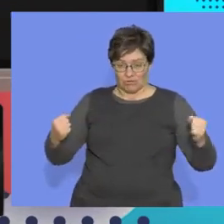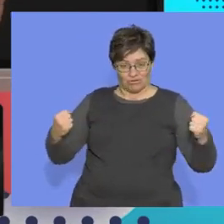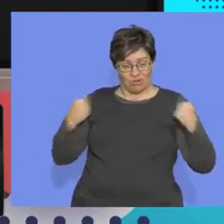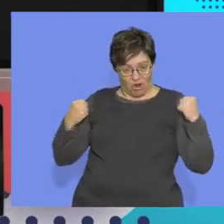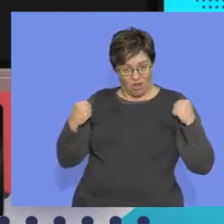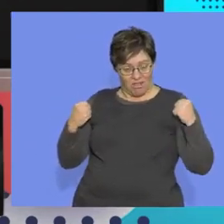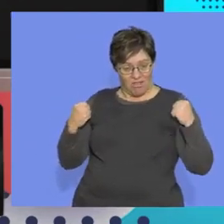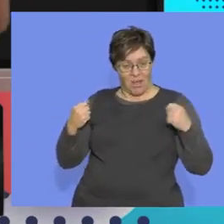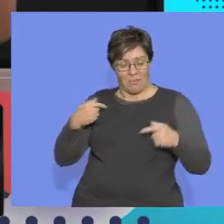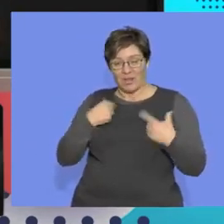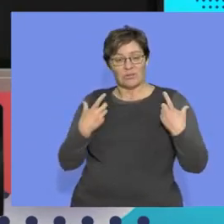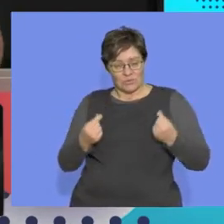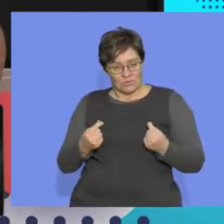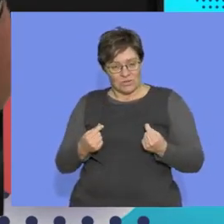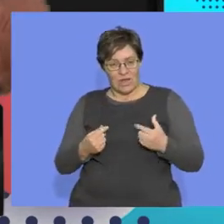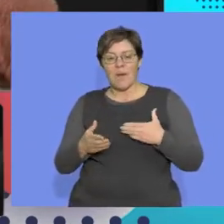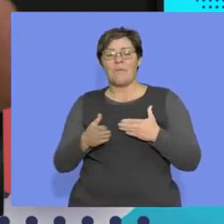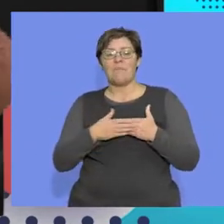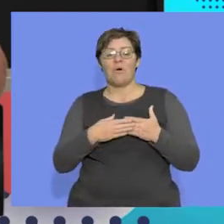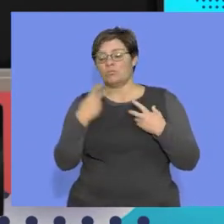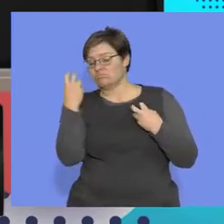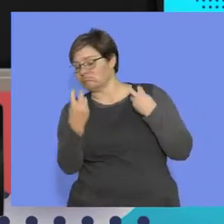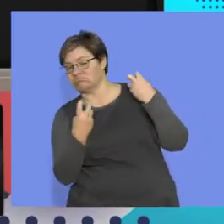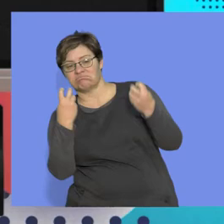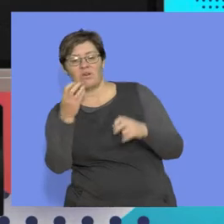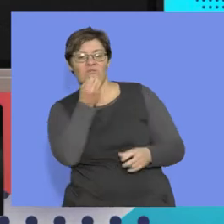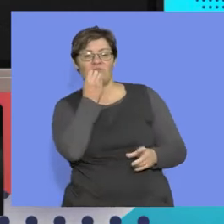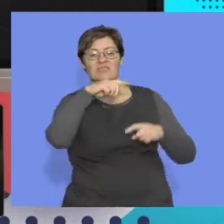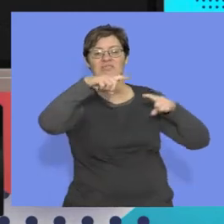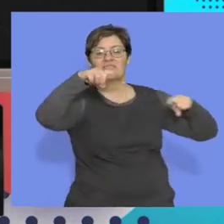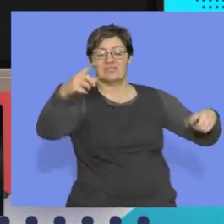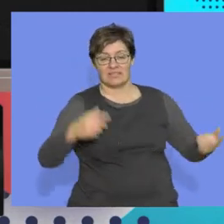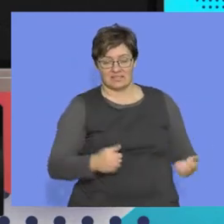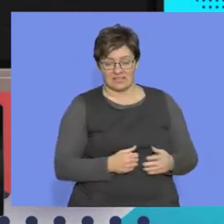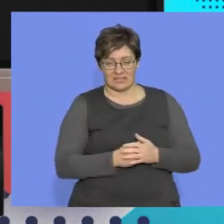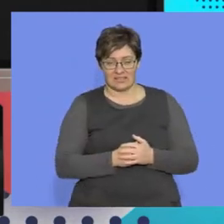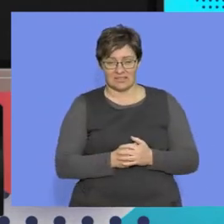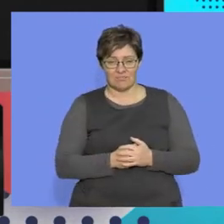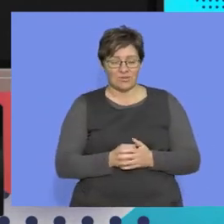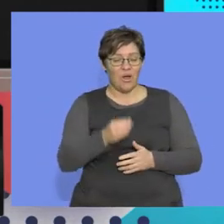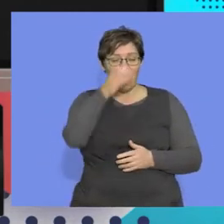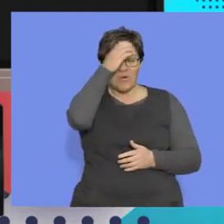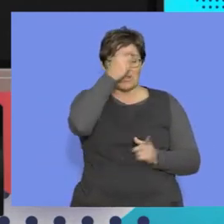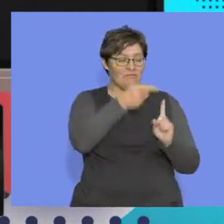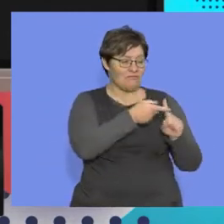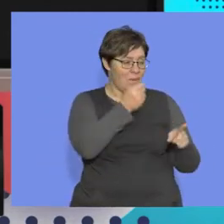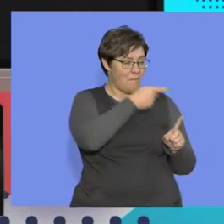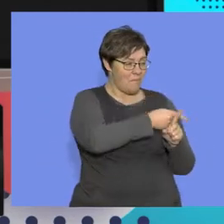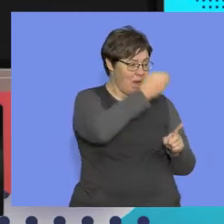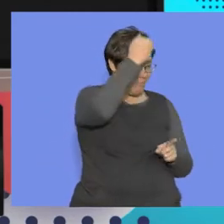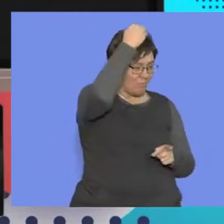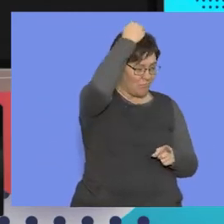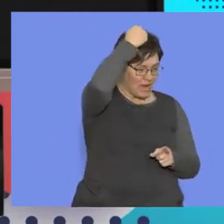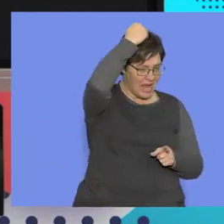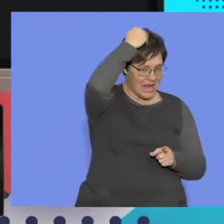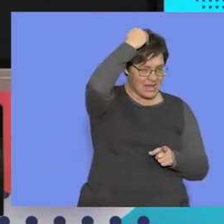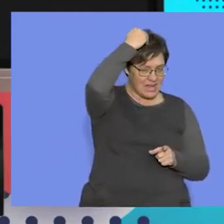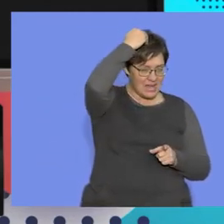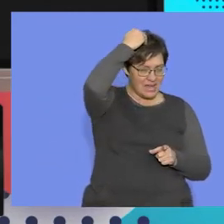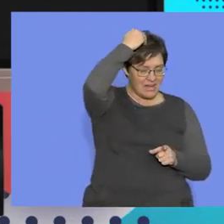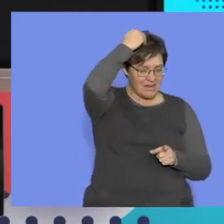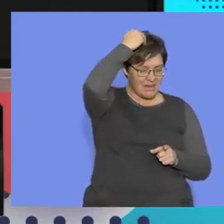If I'm stronger, what can I do? I can go search for food. So it's this whole concept of the